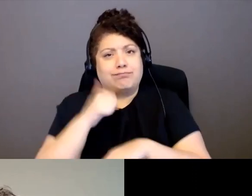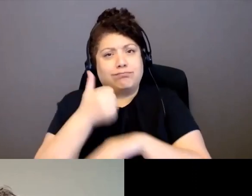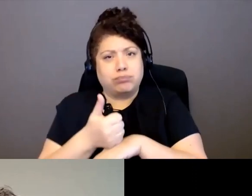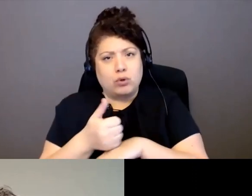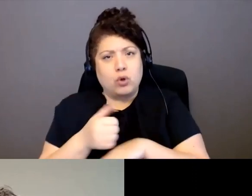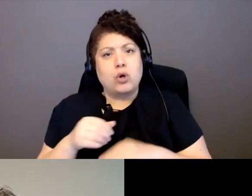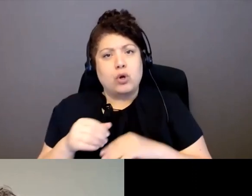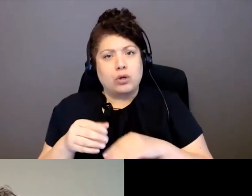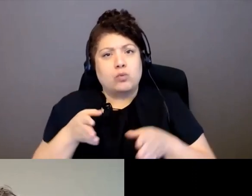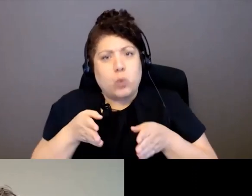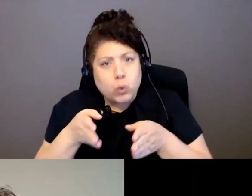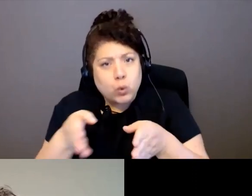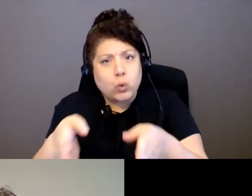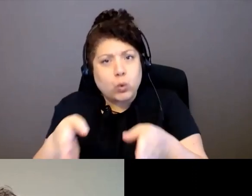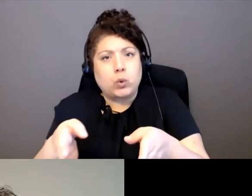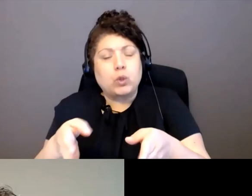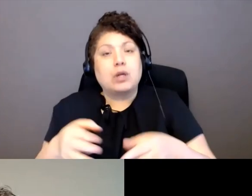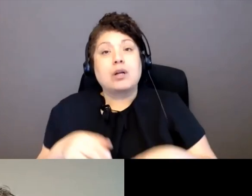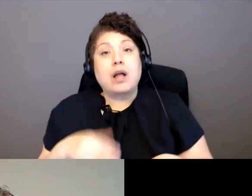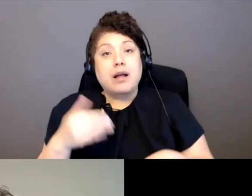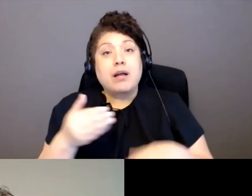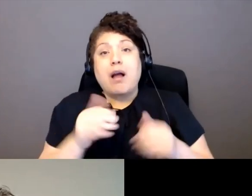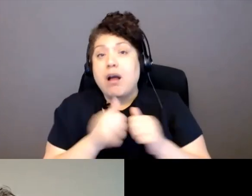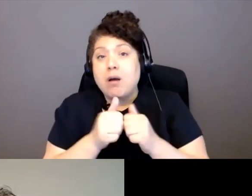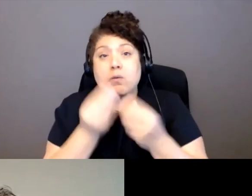supplies of food and